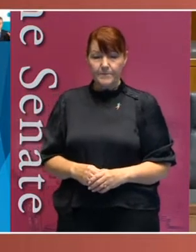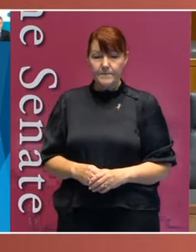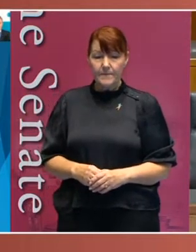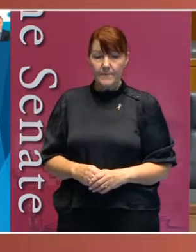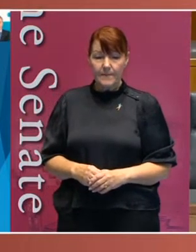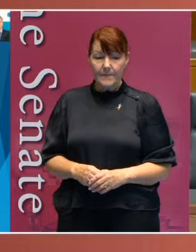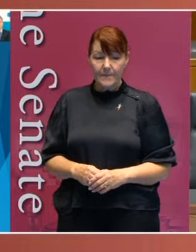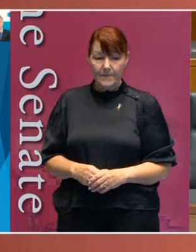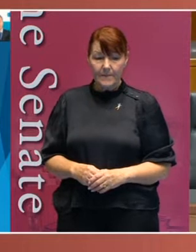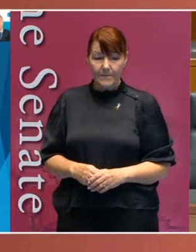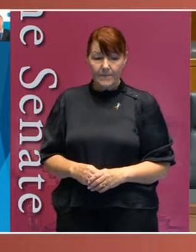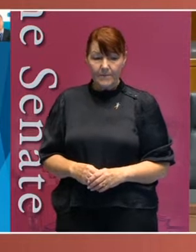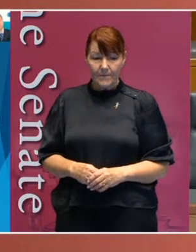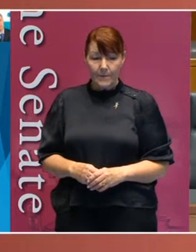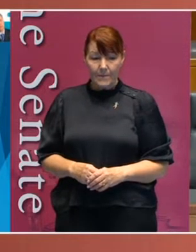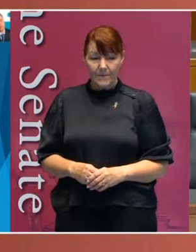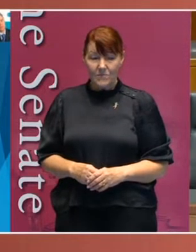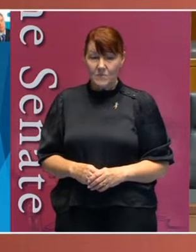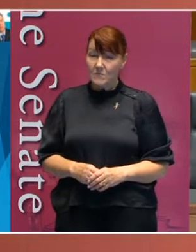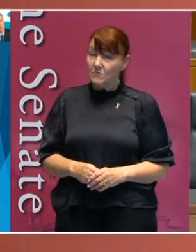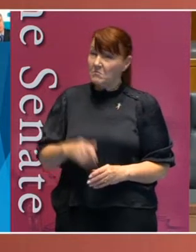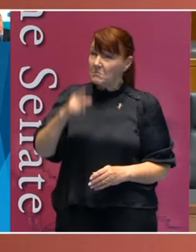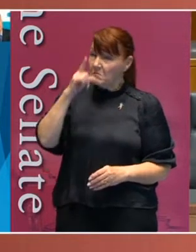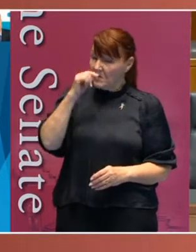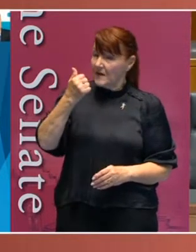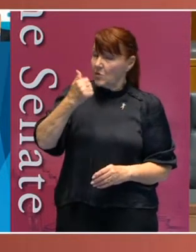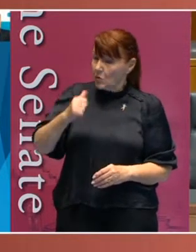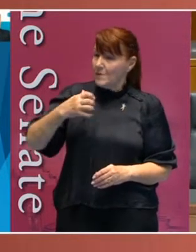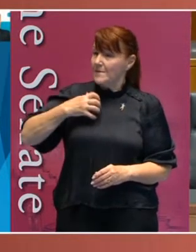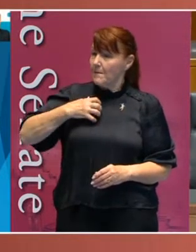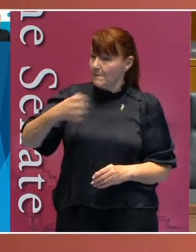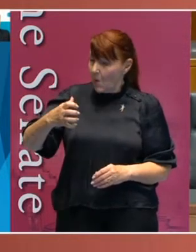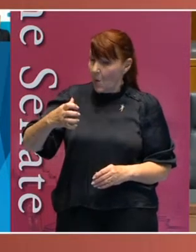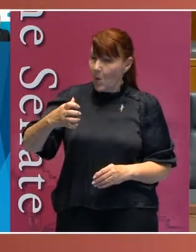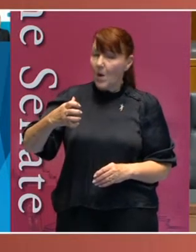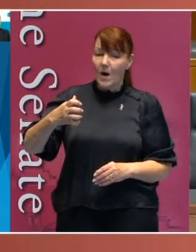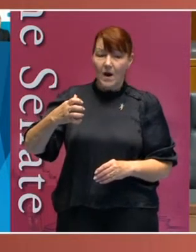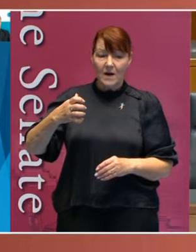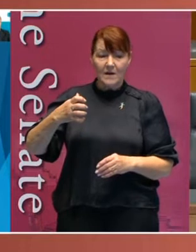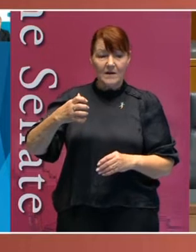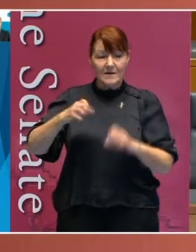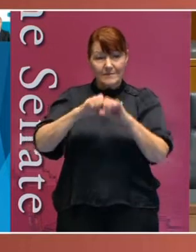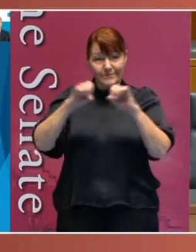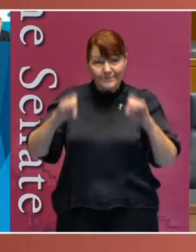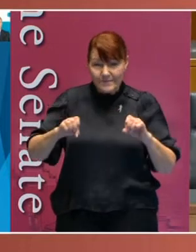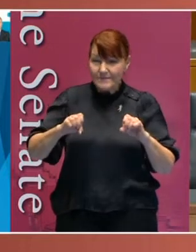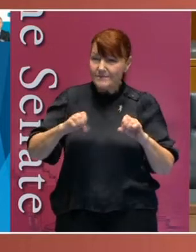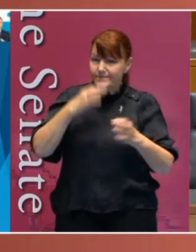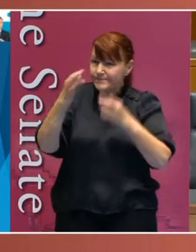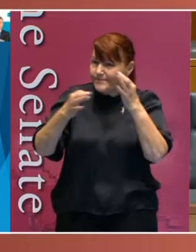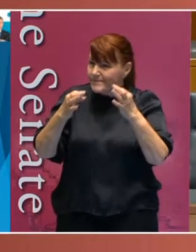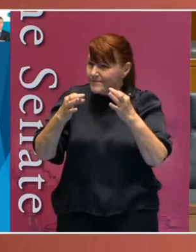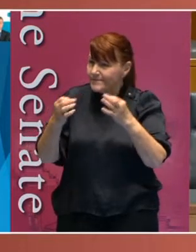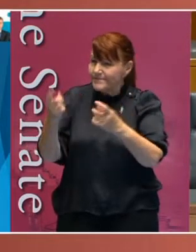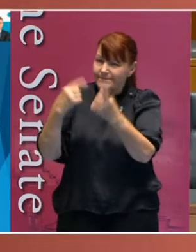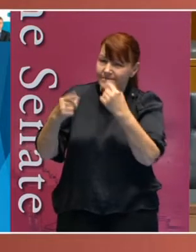Greater use of pre-existing consultation mechanisms will hopefully ensure that disability policy